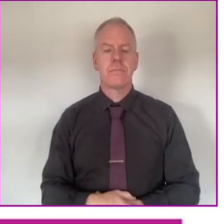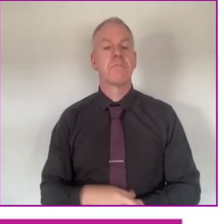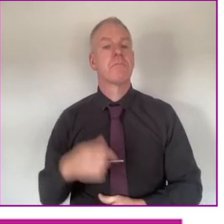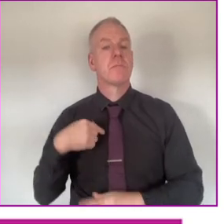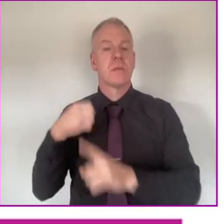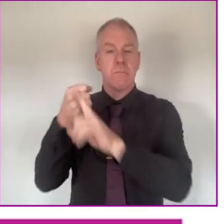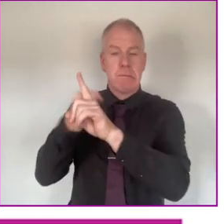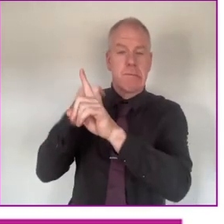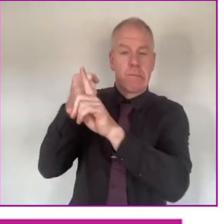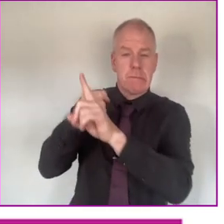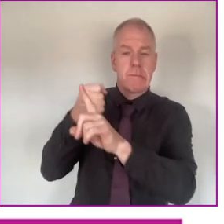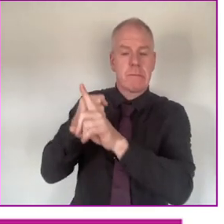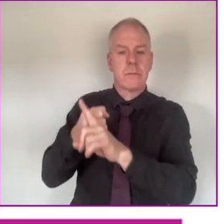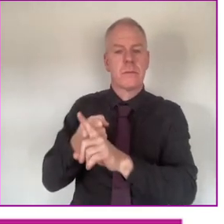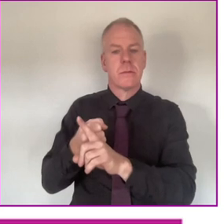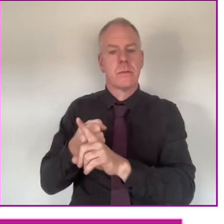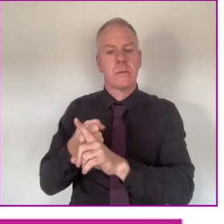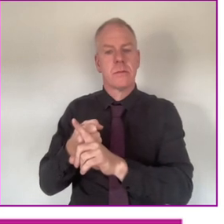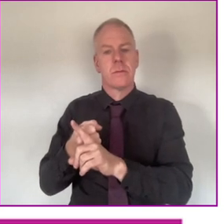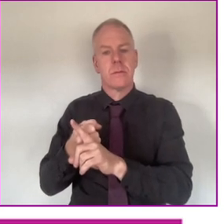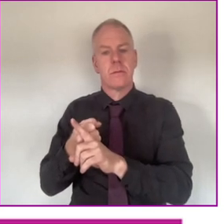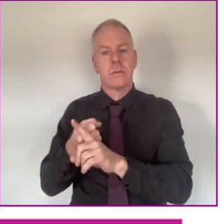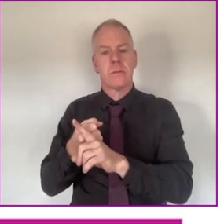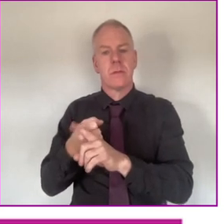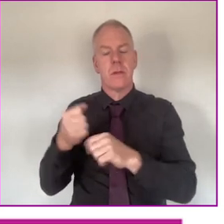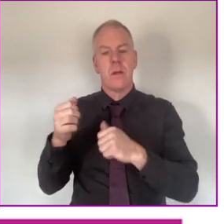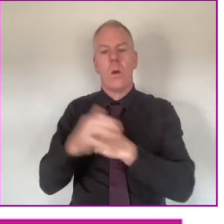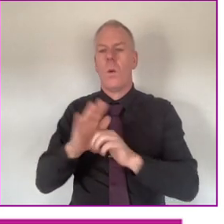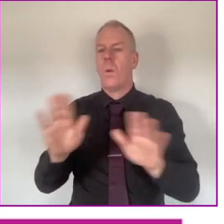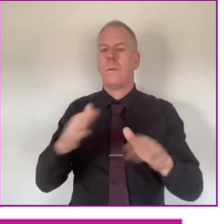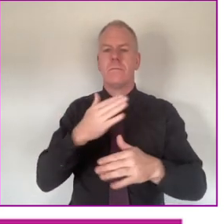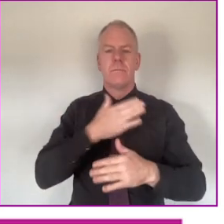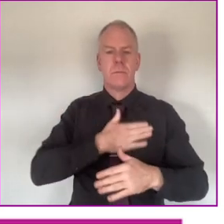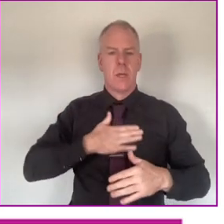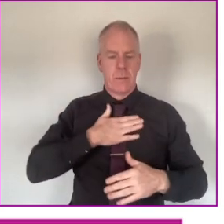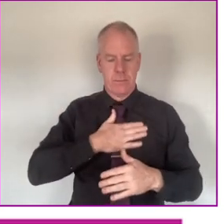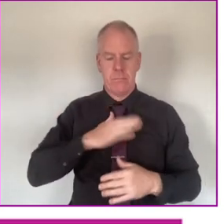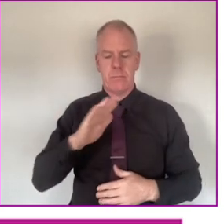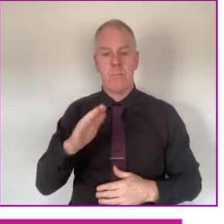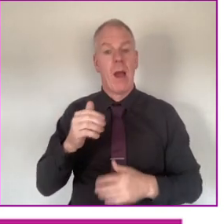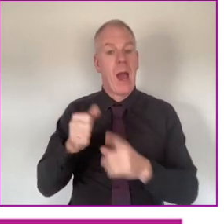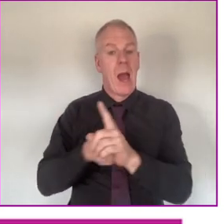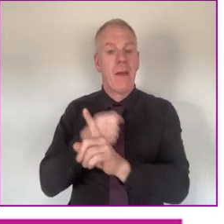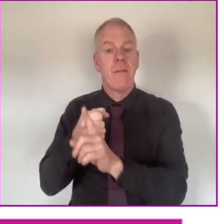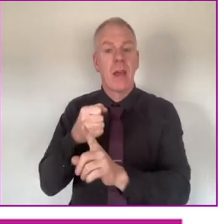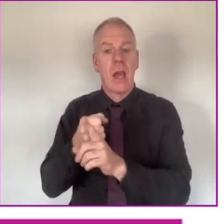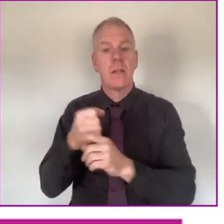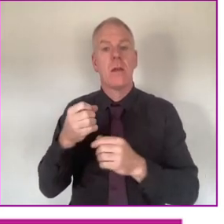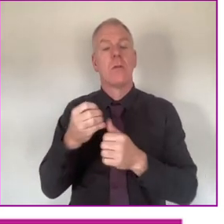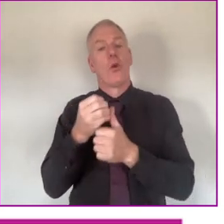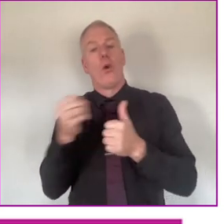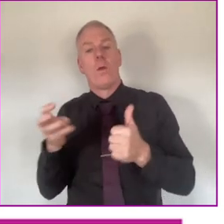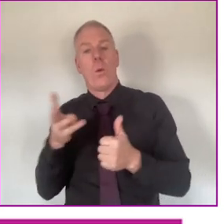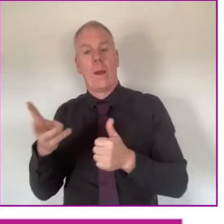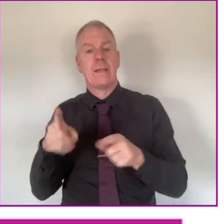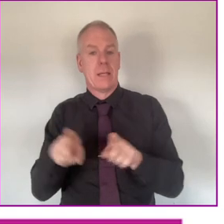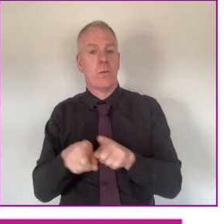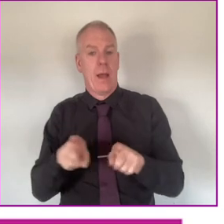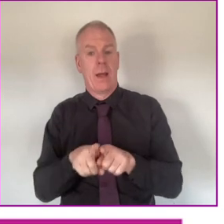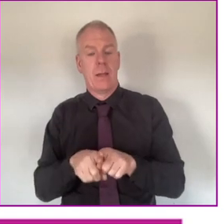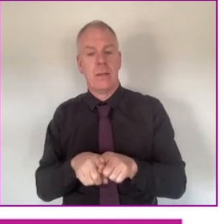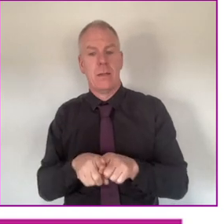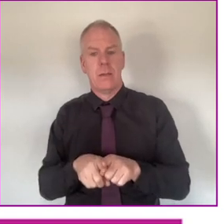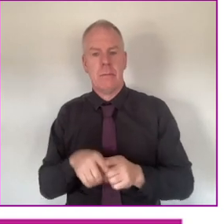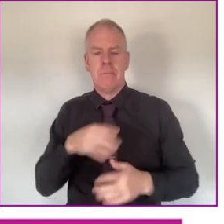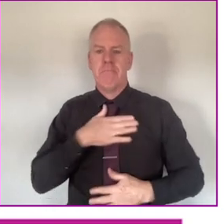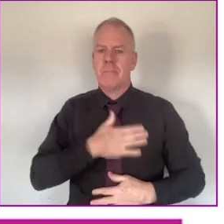We advocate in other ways